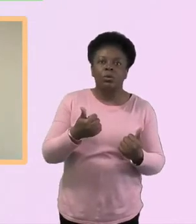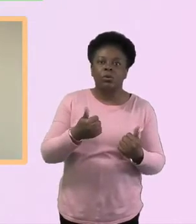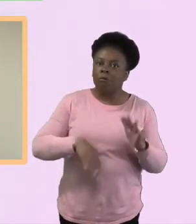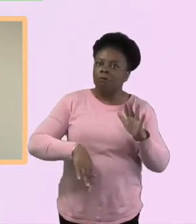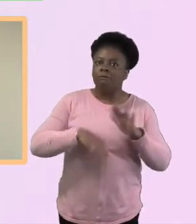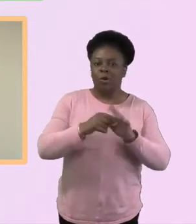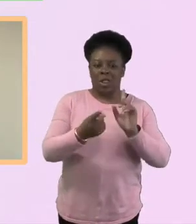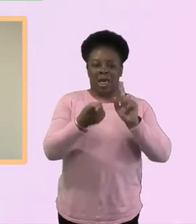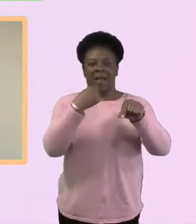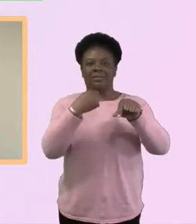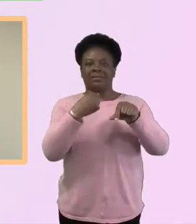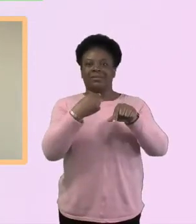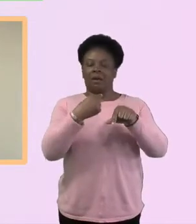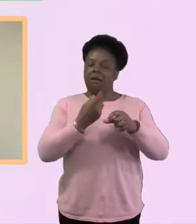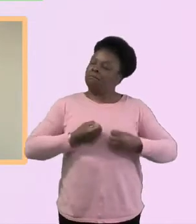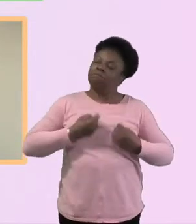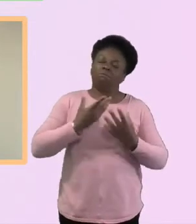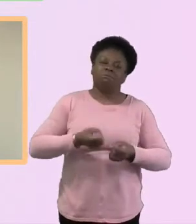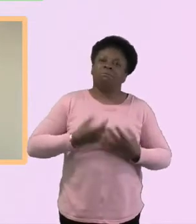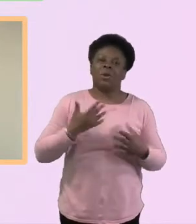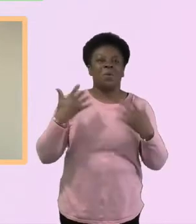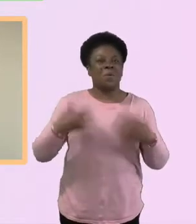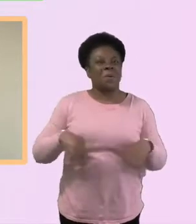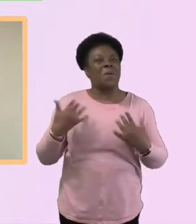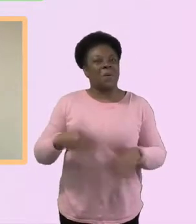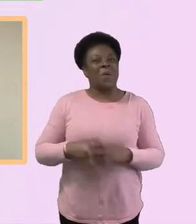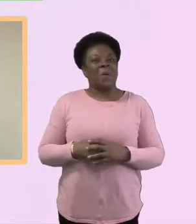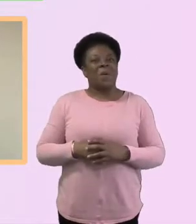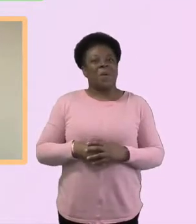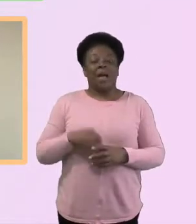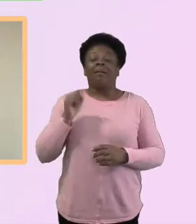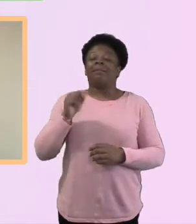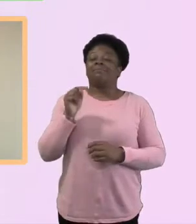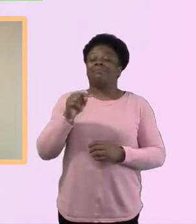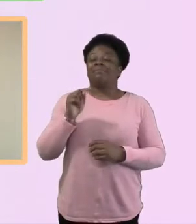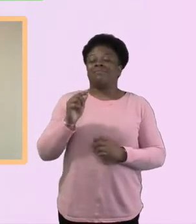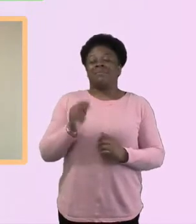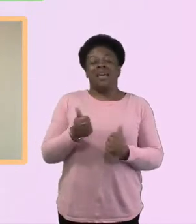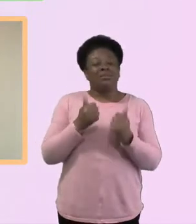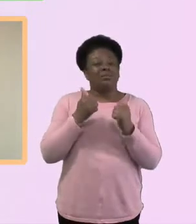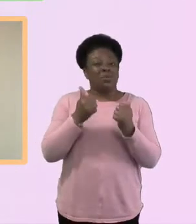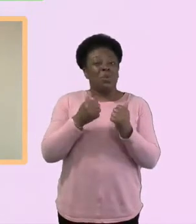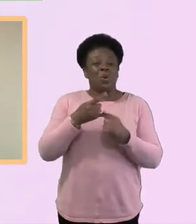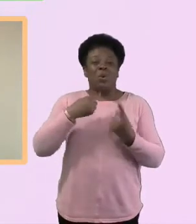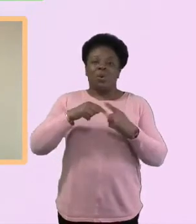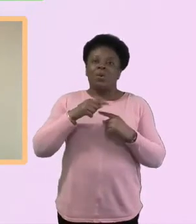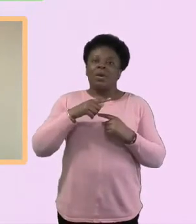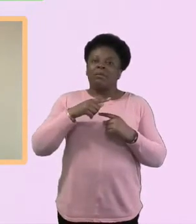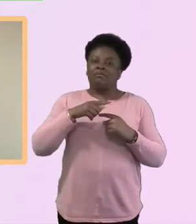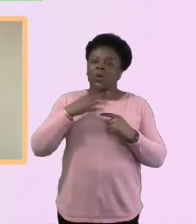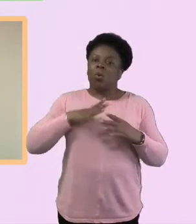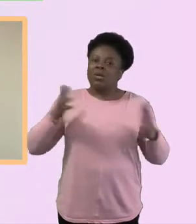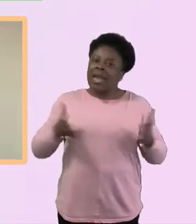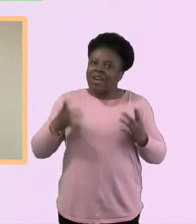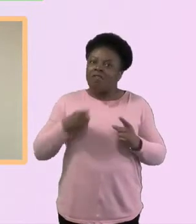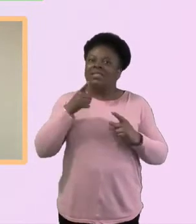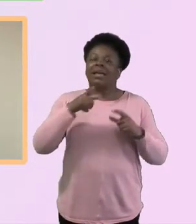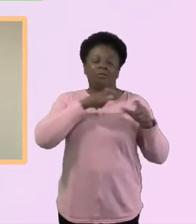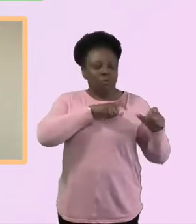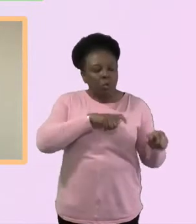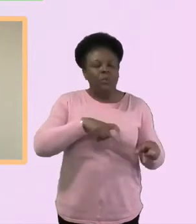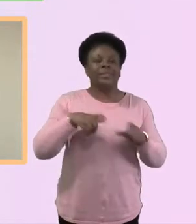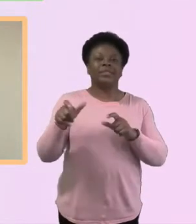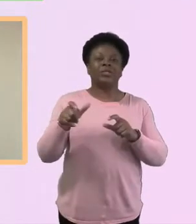there's anything to kind of keep on pushing in terms of our practice, as disciples and ministers and